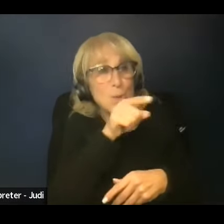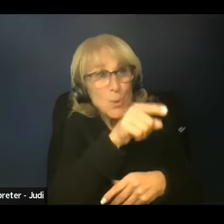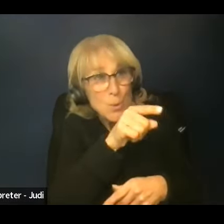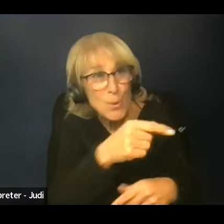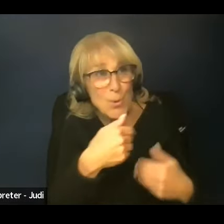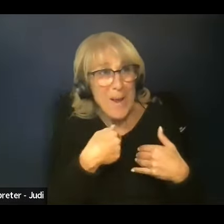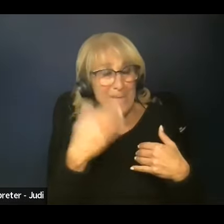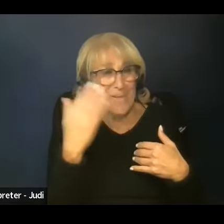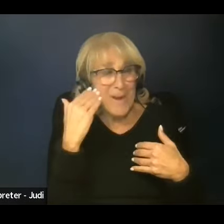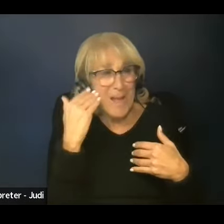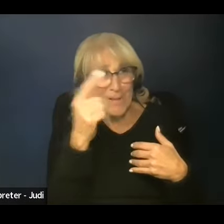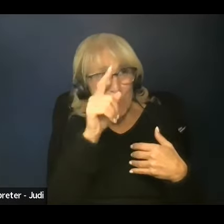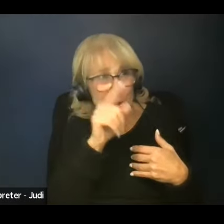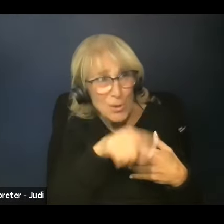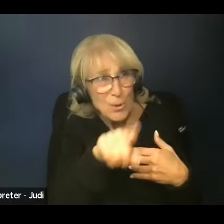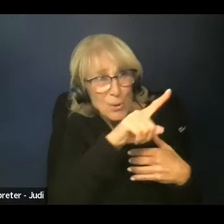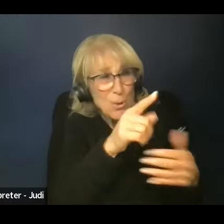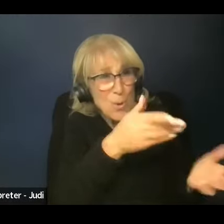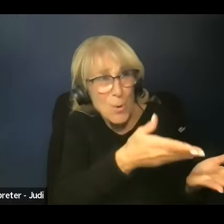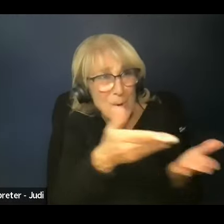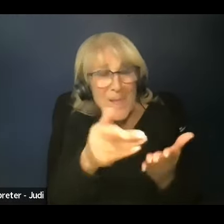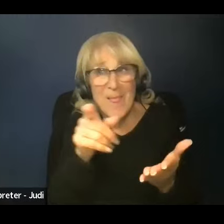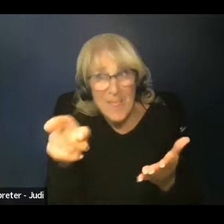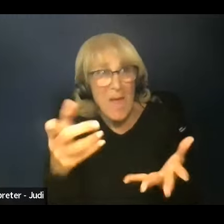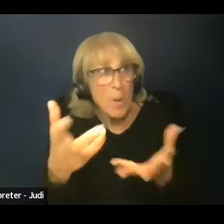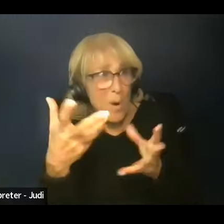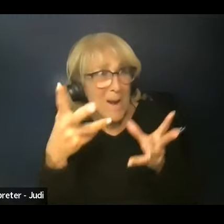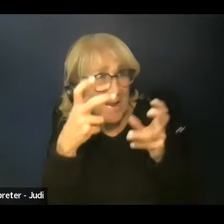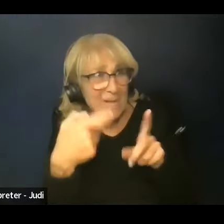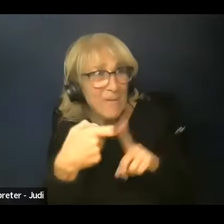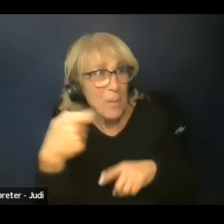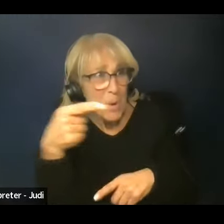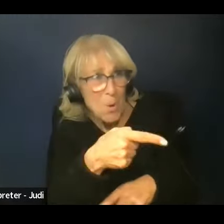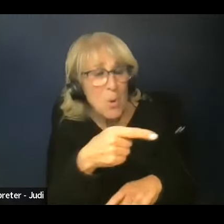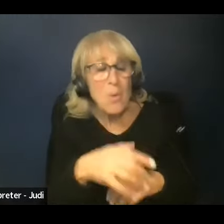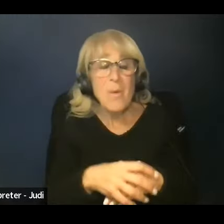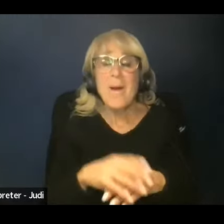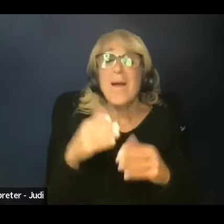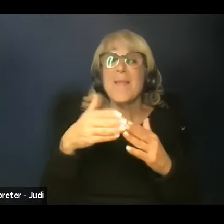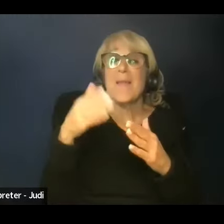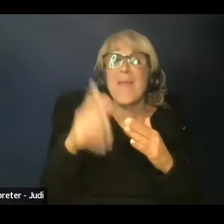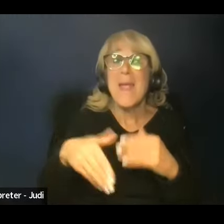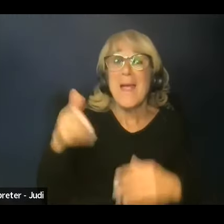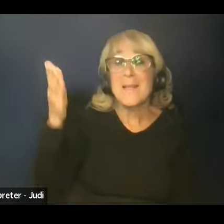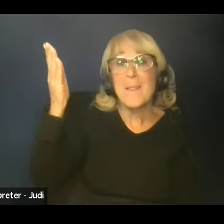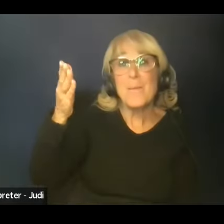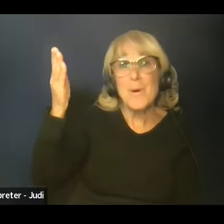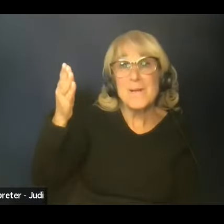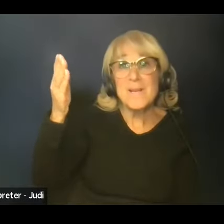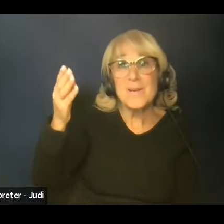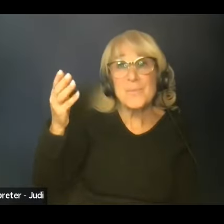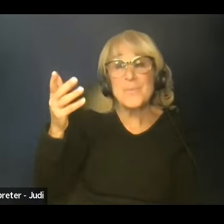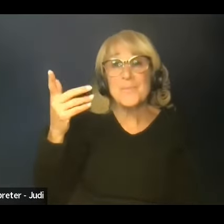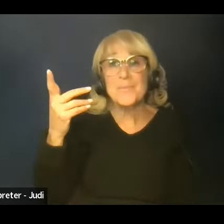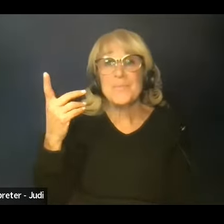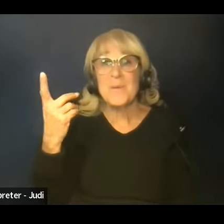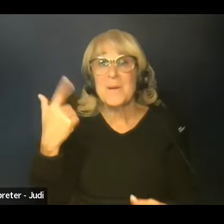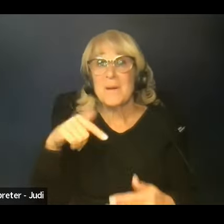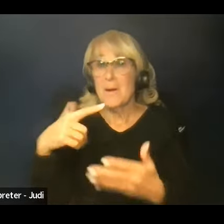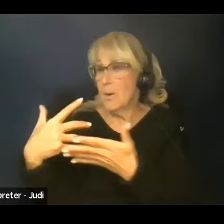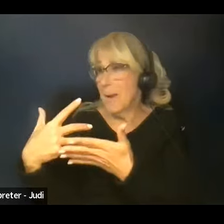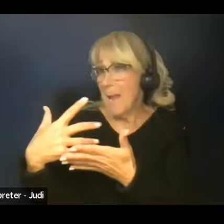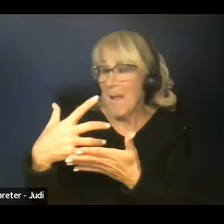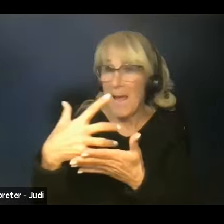have the knowledge and you bring this and they want to hear from you. And at the end of the presentation, we, we gather the